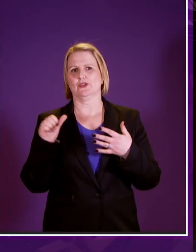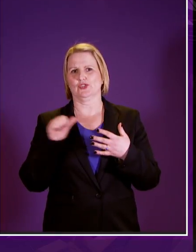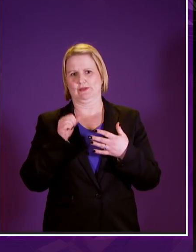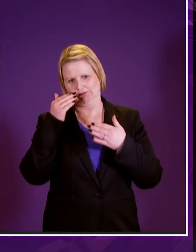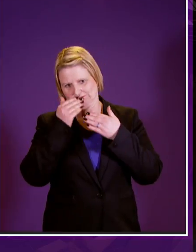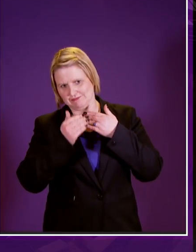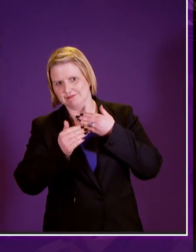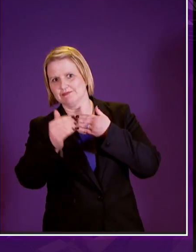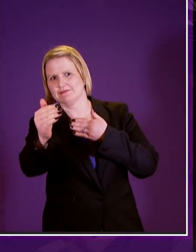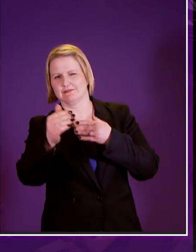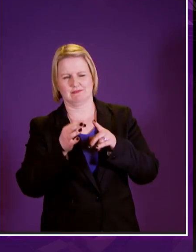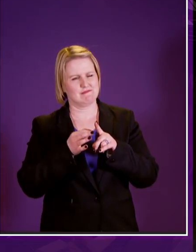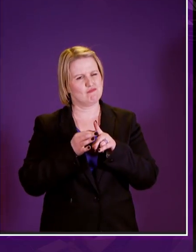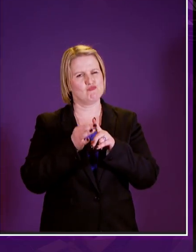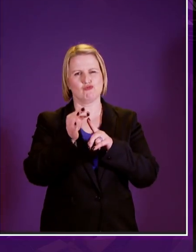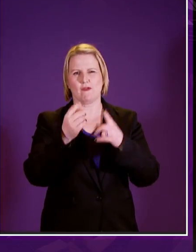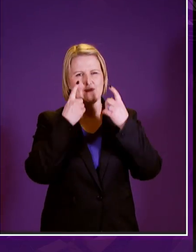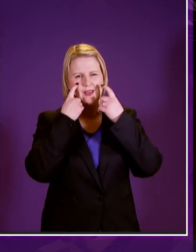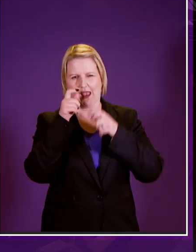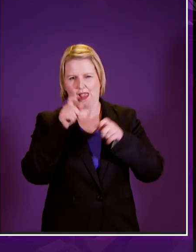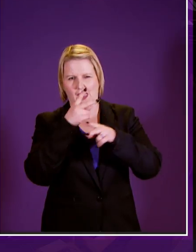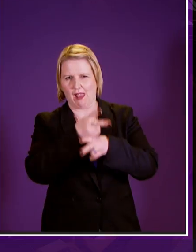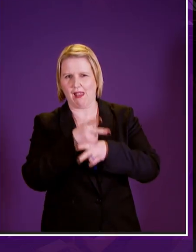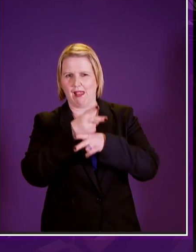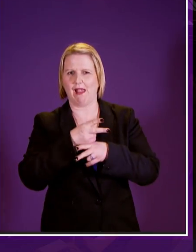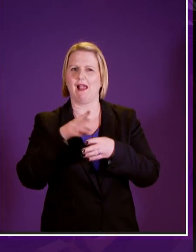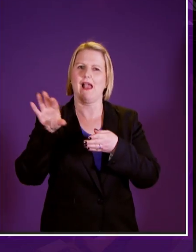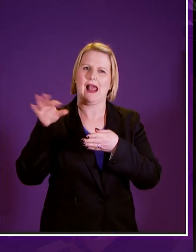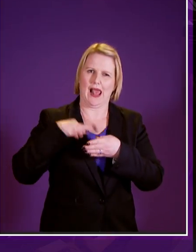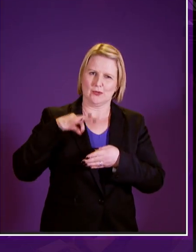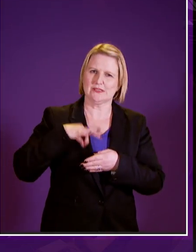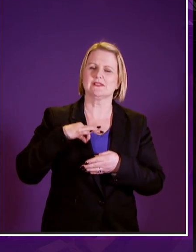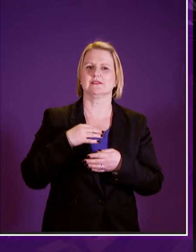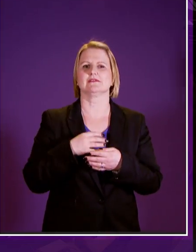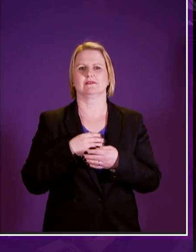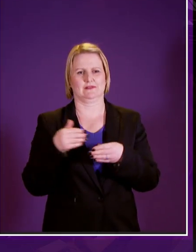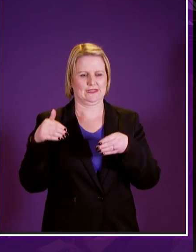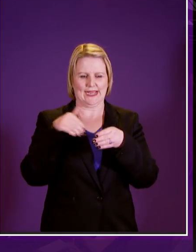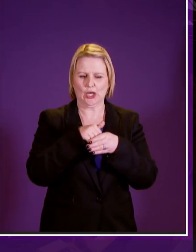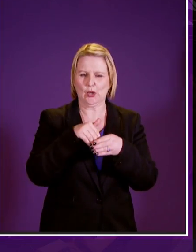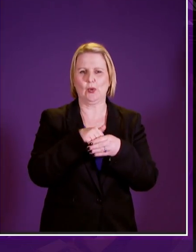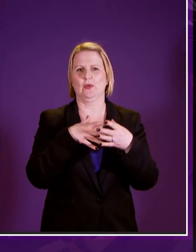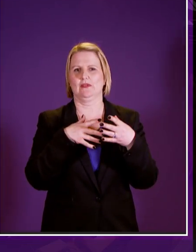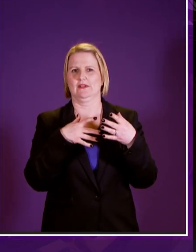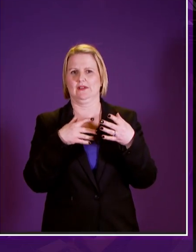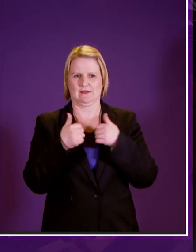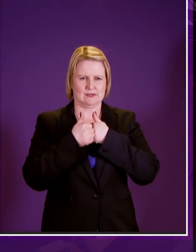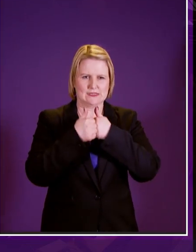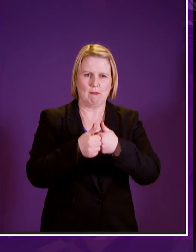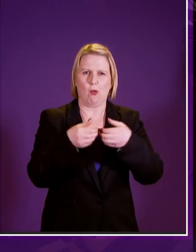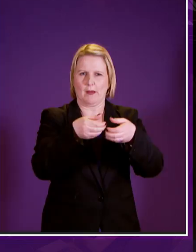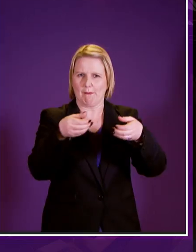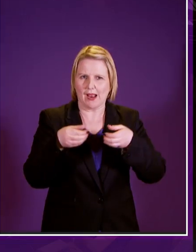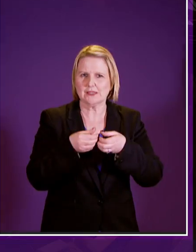improving carers allowance more generally that includes changing studying restrictions the earning thresholds and the package of support